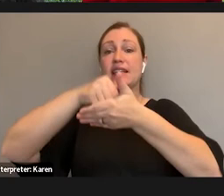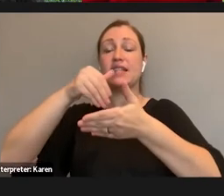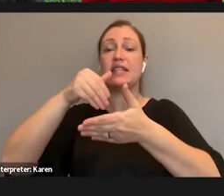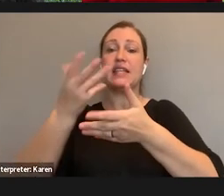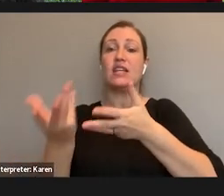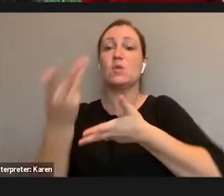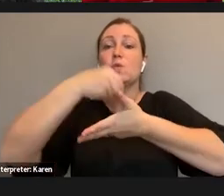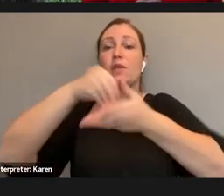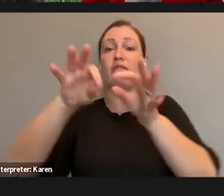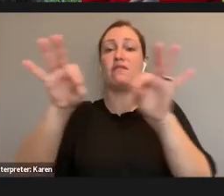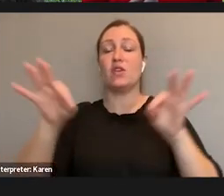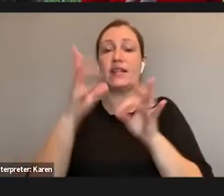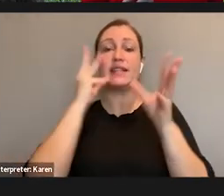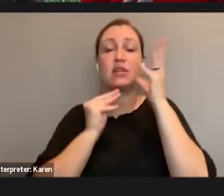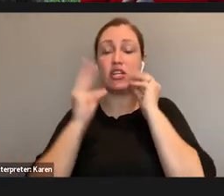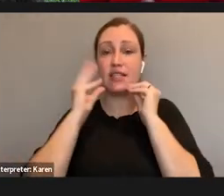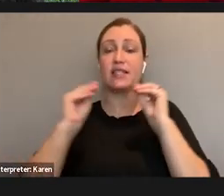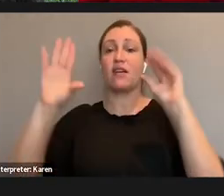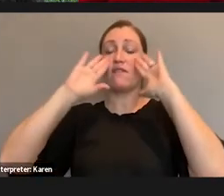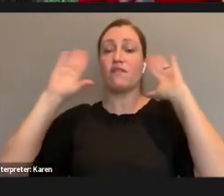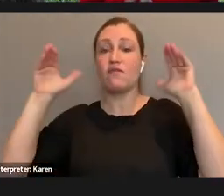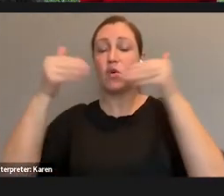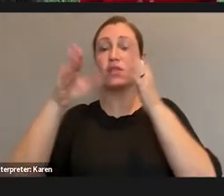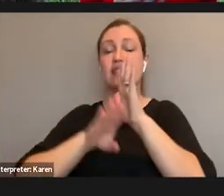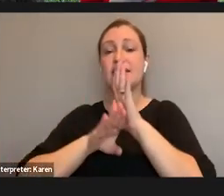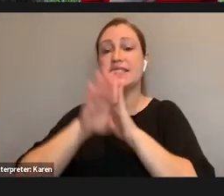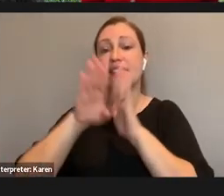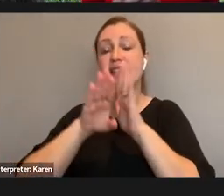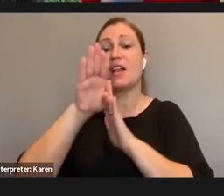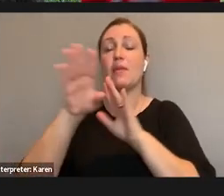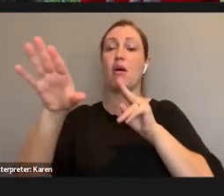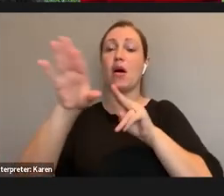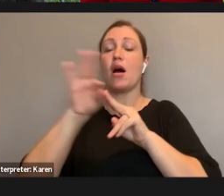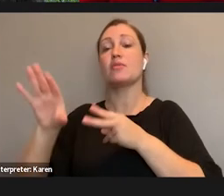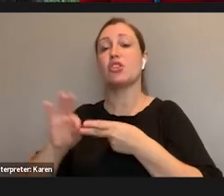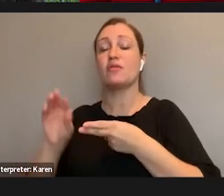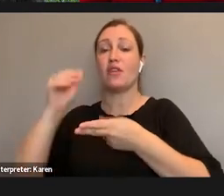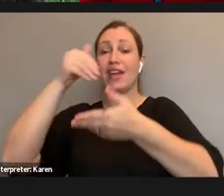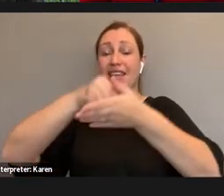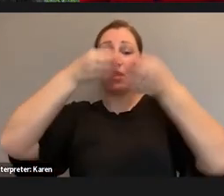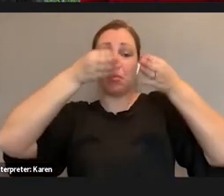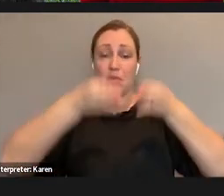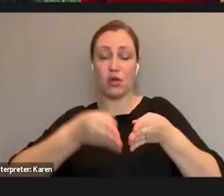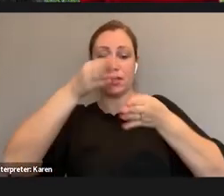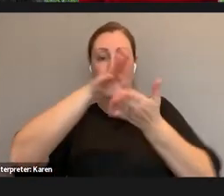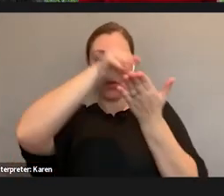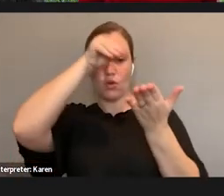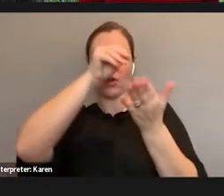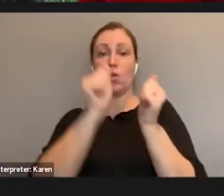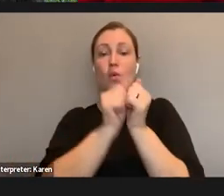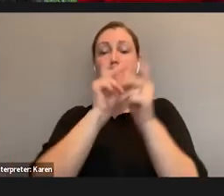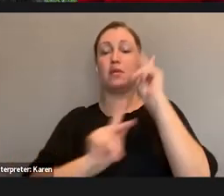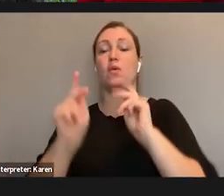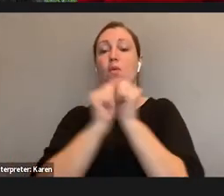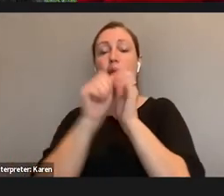developing options for in-person learning for people with disabilities.